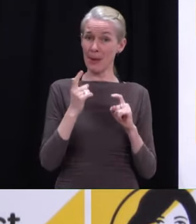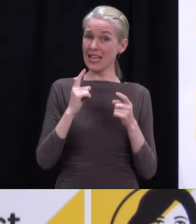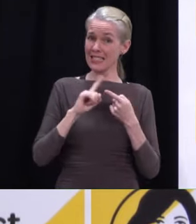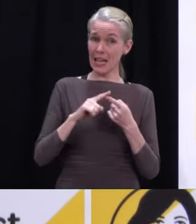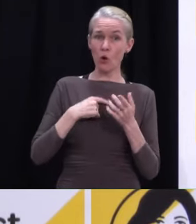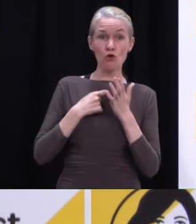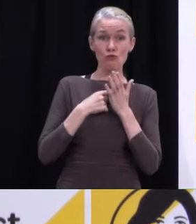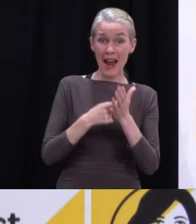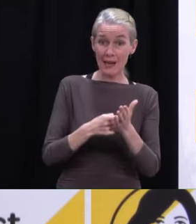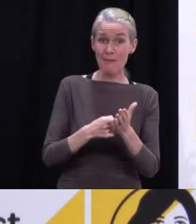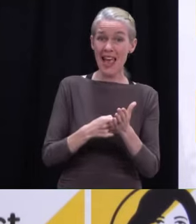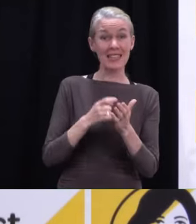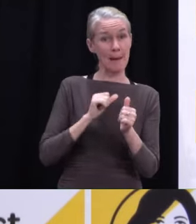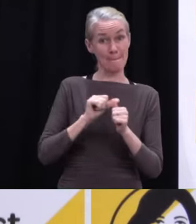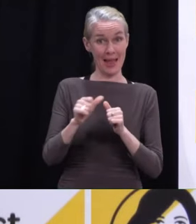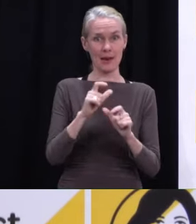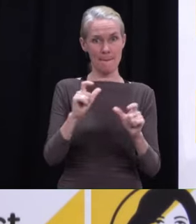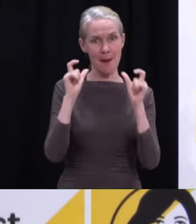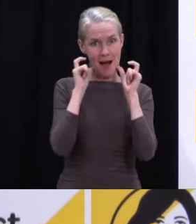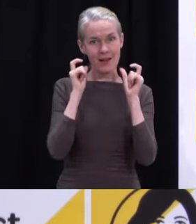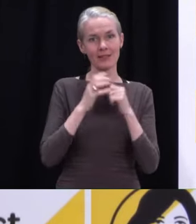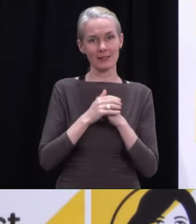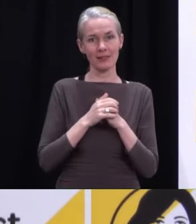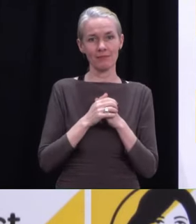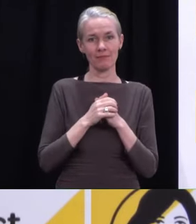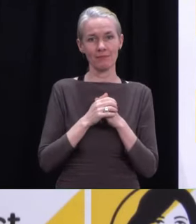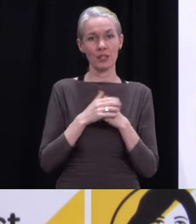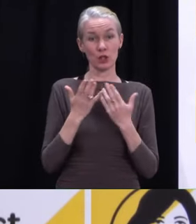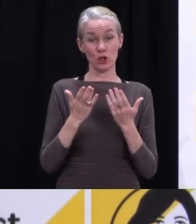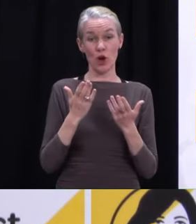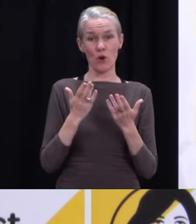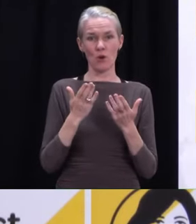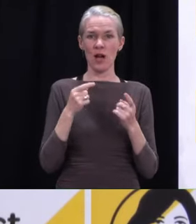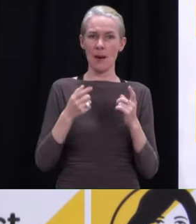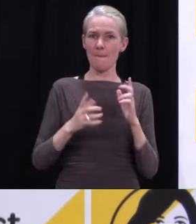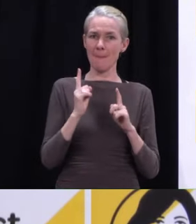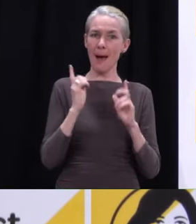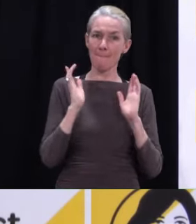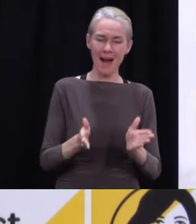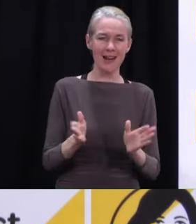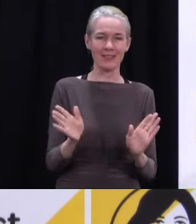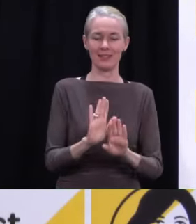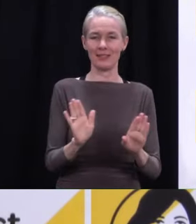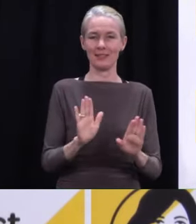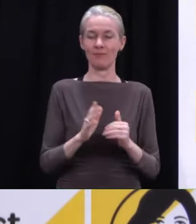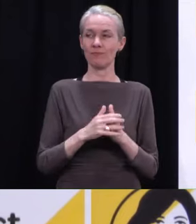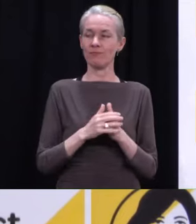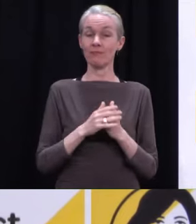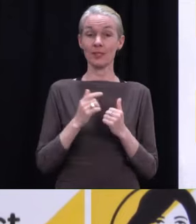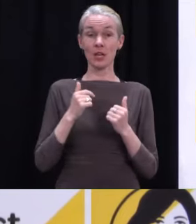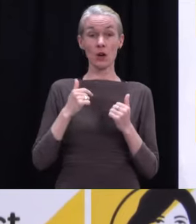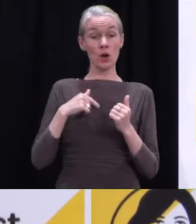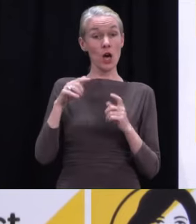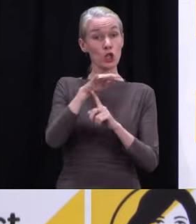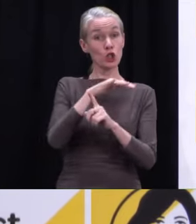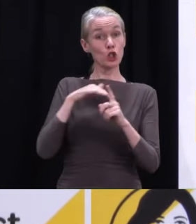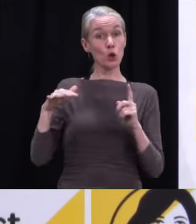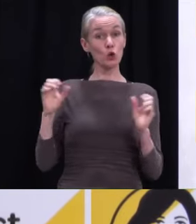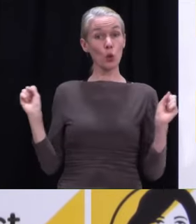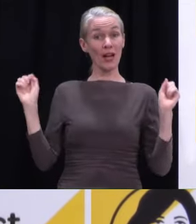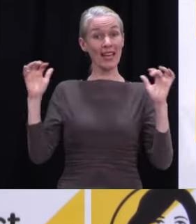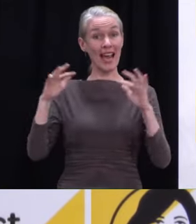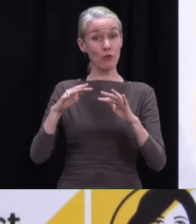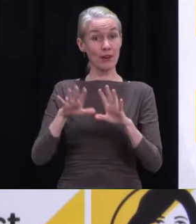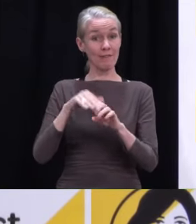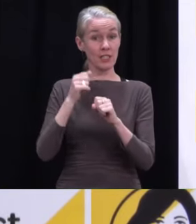For my recollection for things like social gatherings for which we've classified churches, we have mandatory